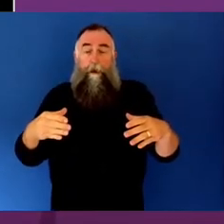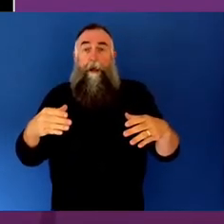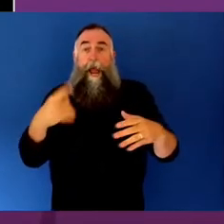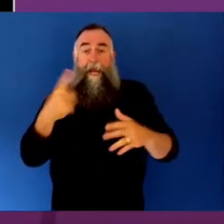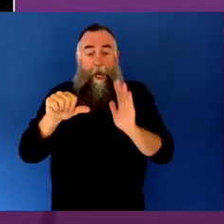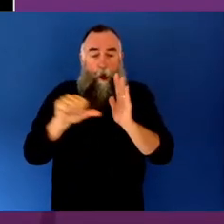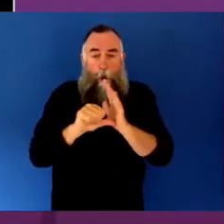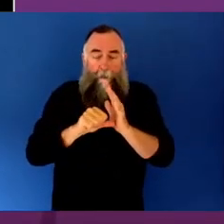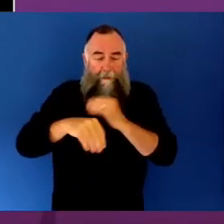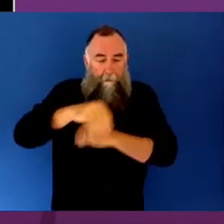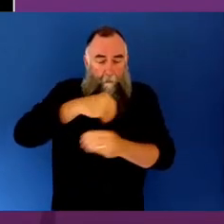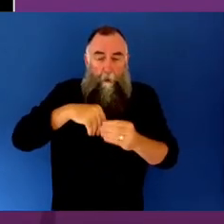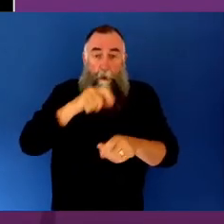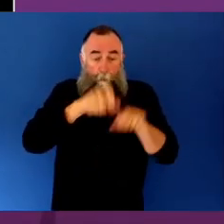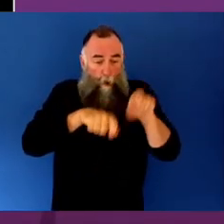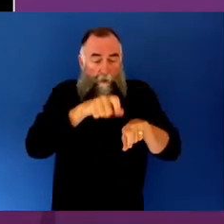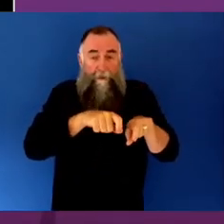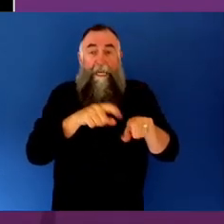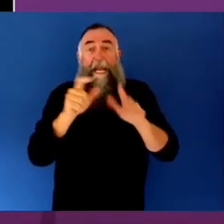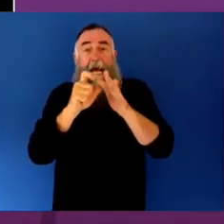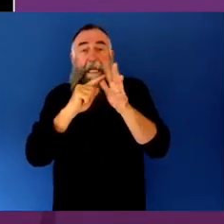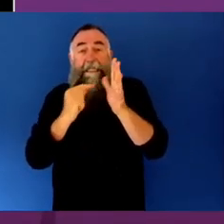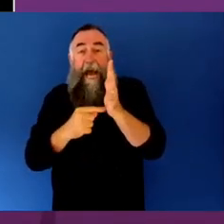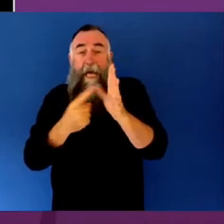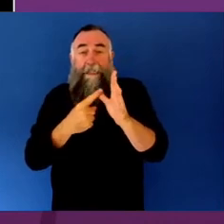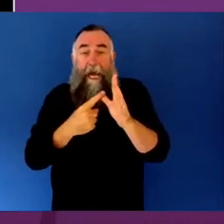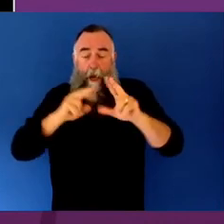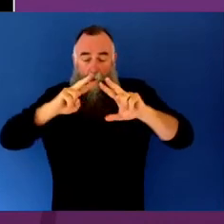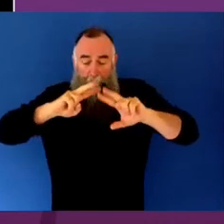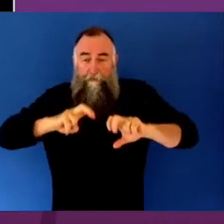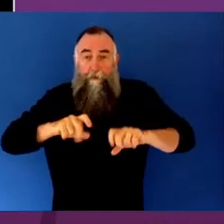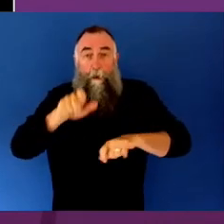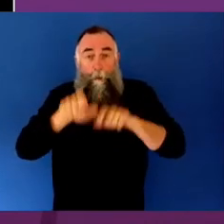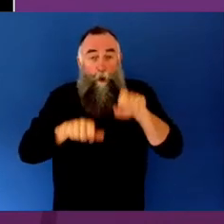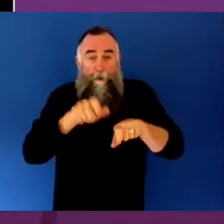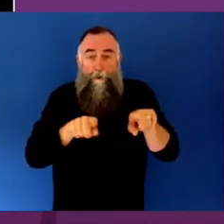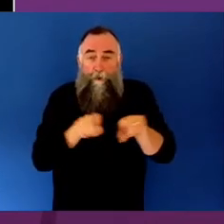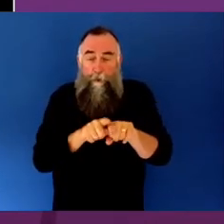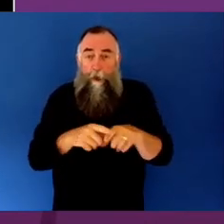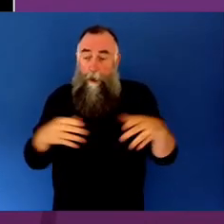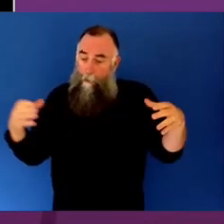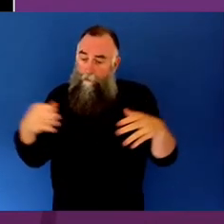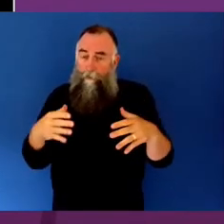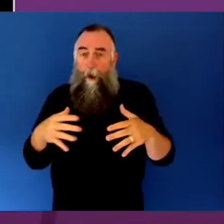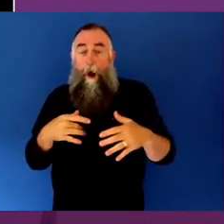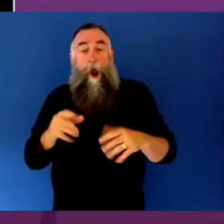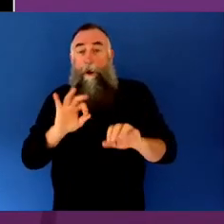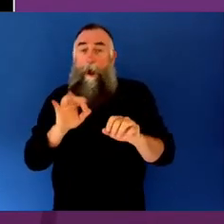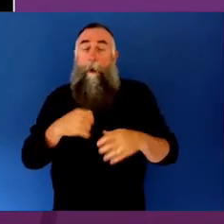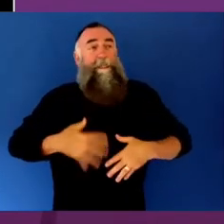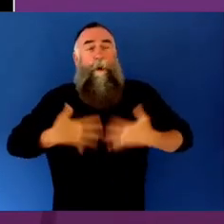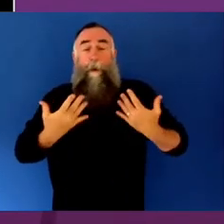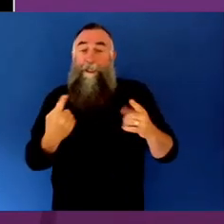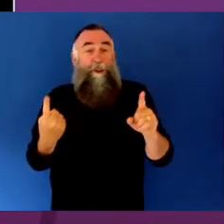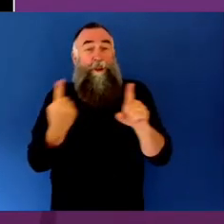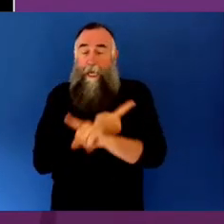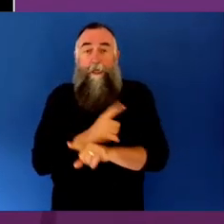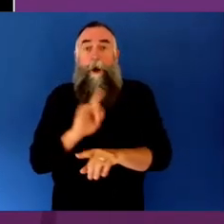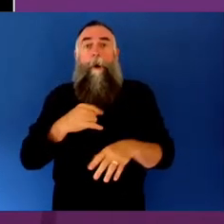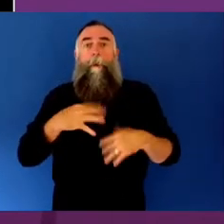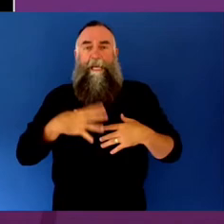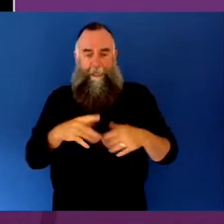data analysts into the room too, not to change anything, but so that we can measure and therefore appreciate the